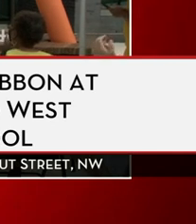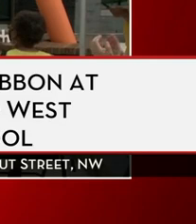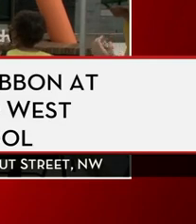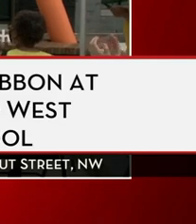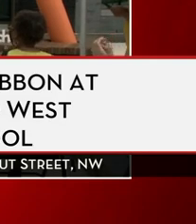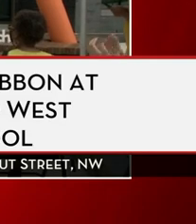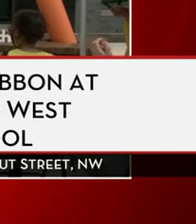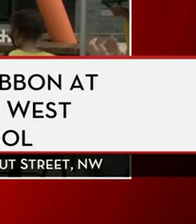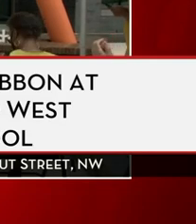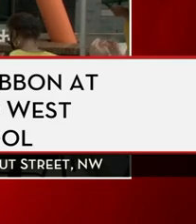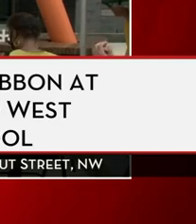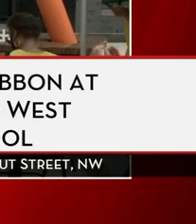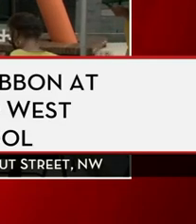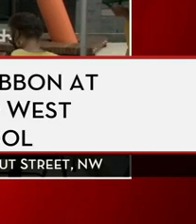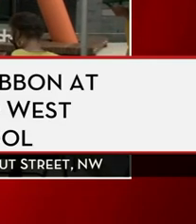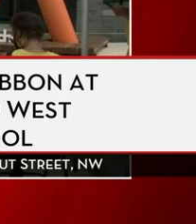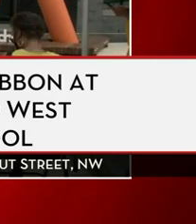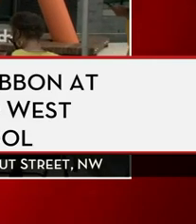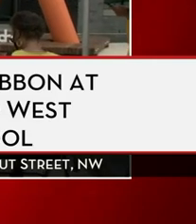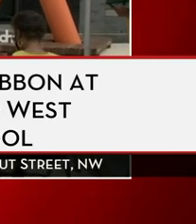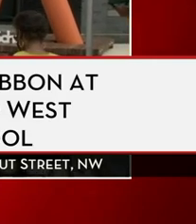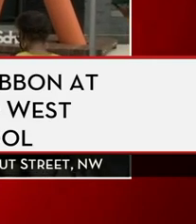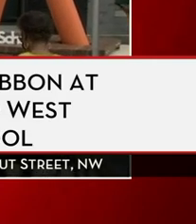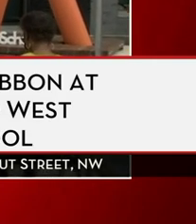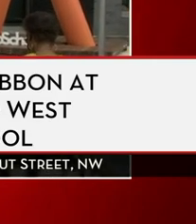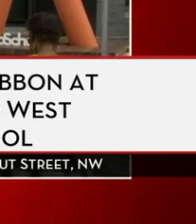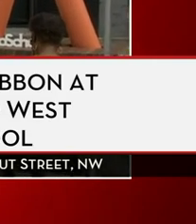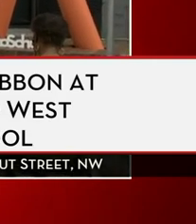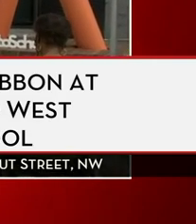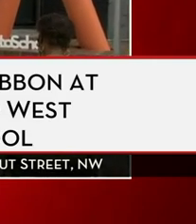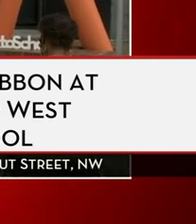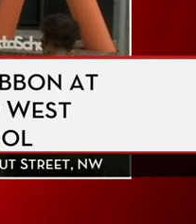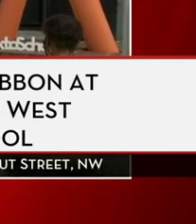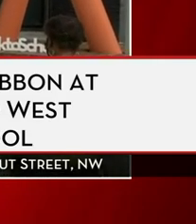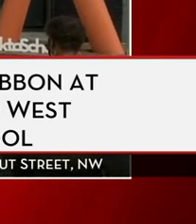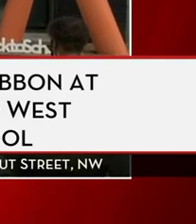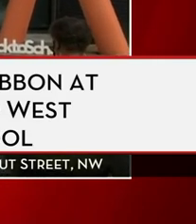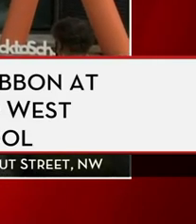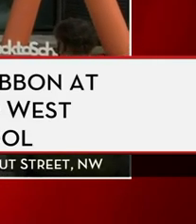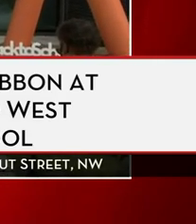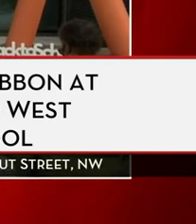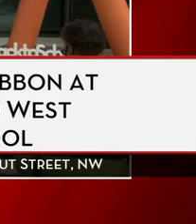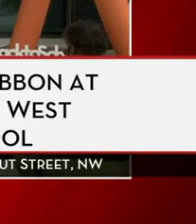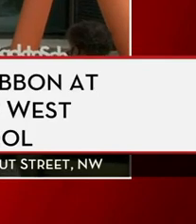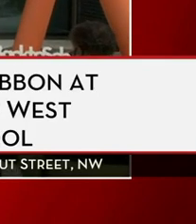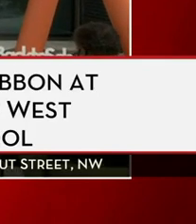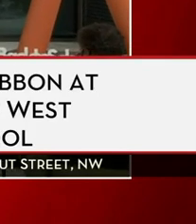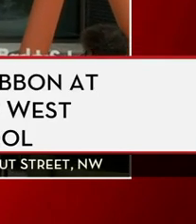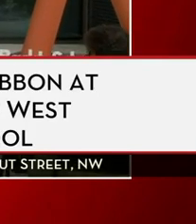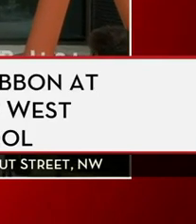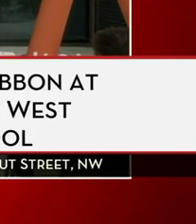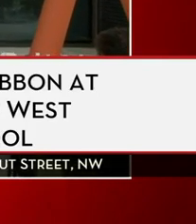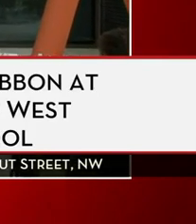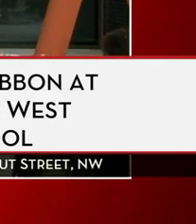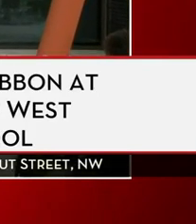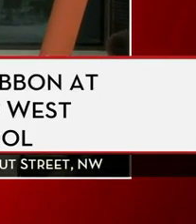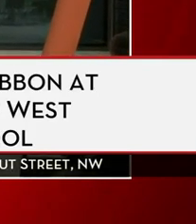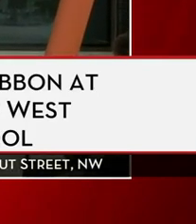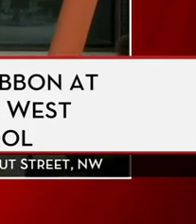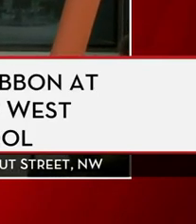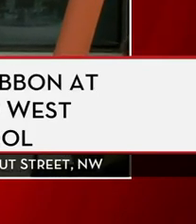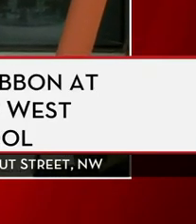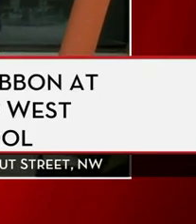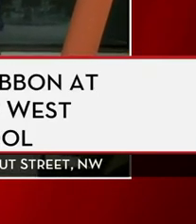I'm excited to welcome you to our beautiful home today. Welcome to Mayor Bowser, Chancellor Farabee, and other